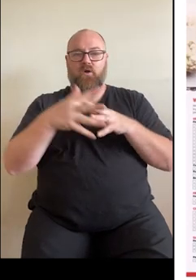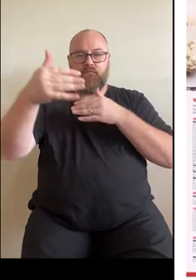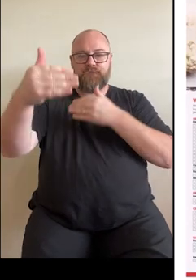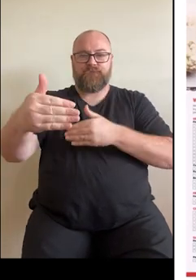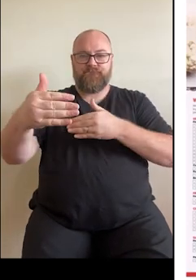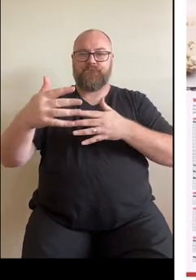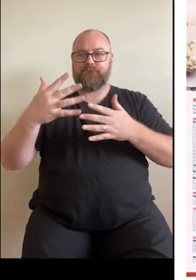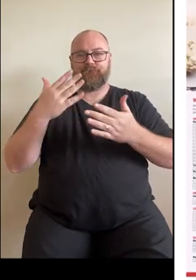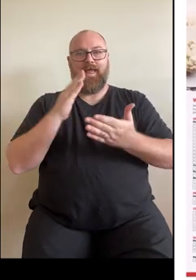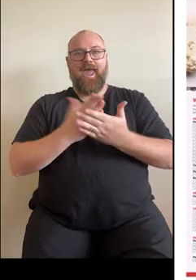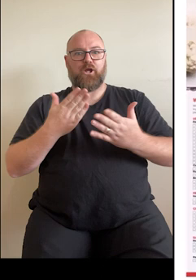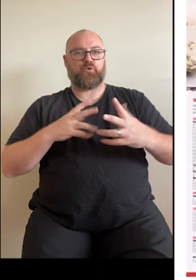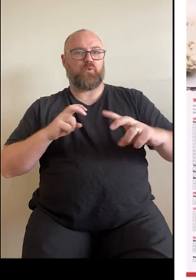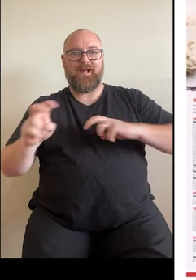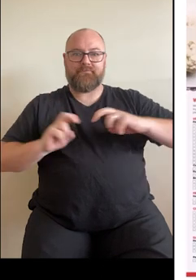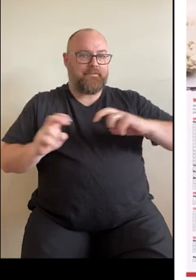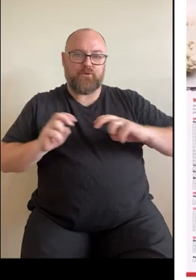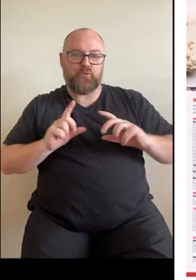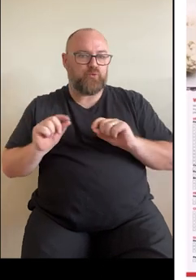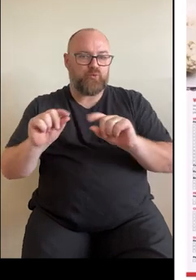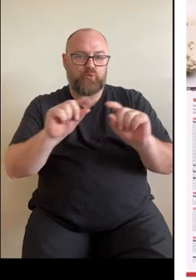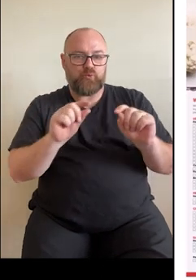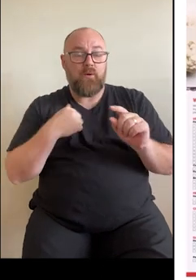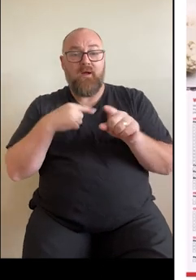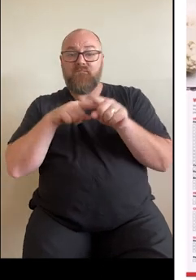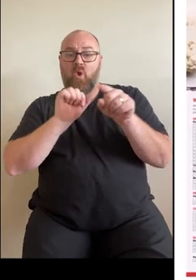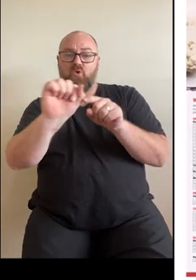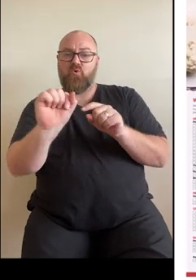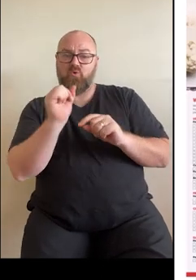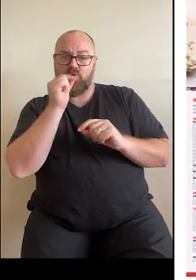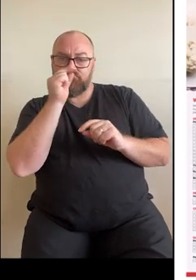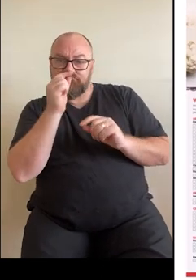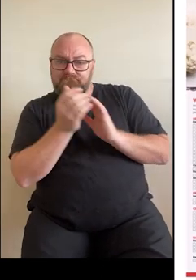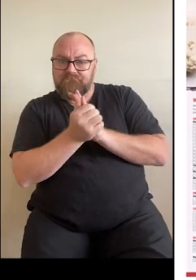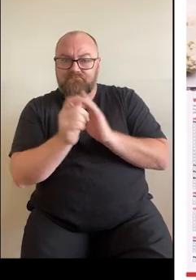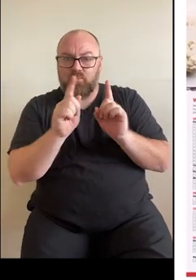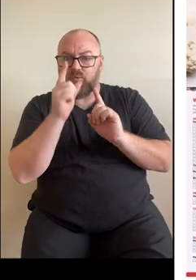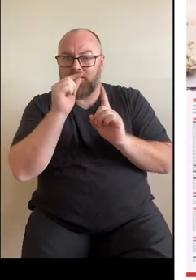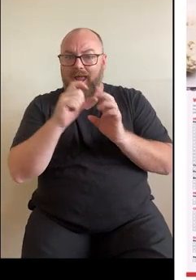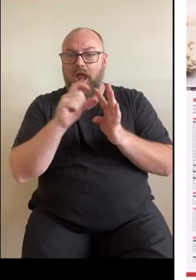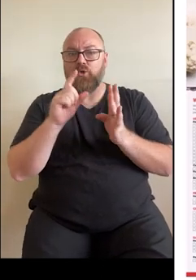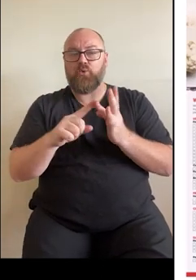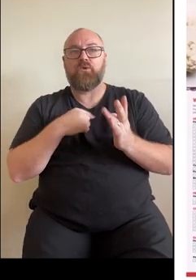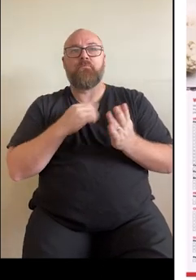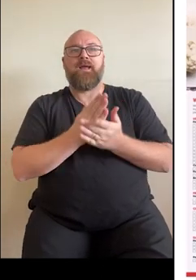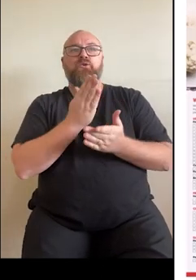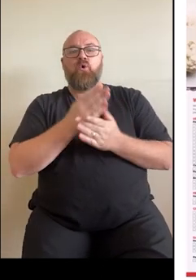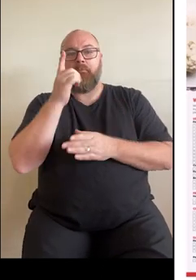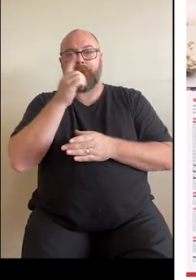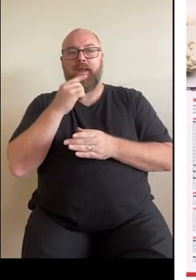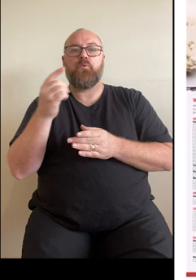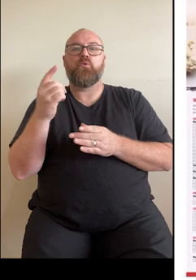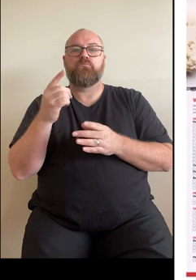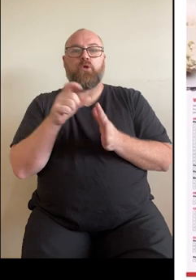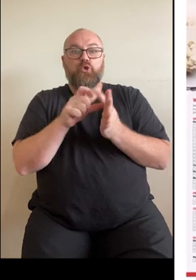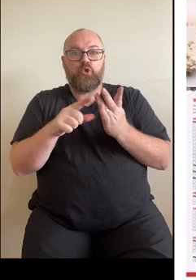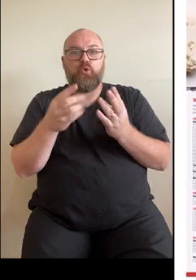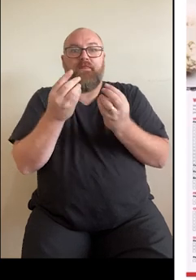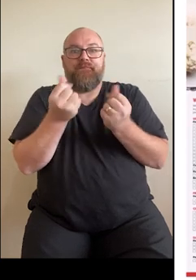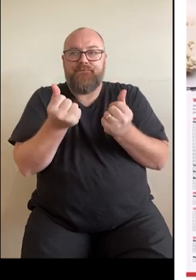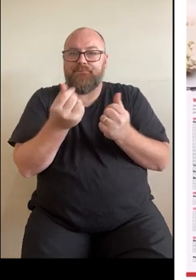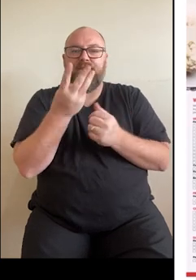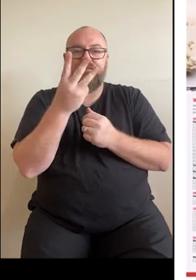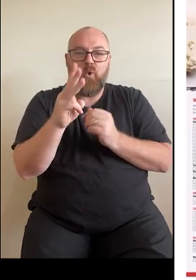It's tailored to different abilities and they're designed to get people moving 30 minutes or more on most days each week.